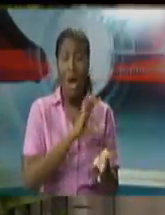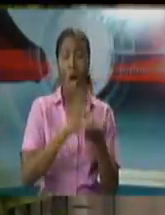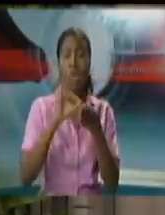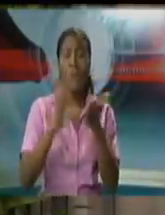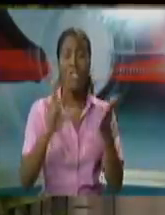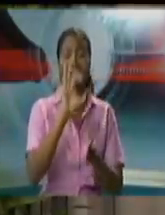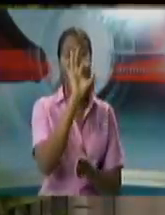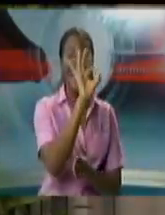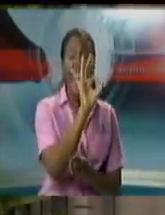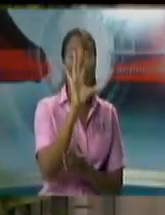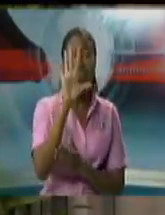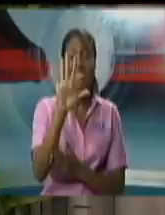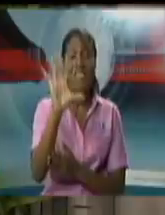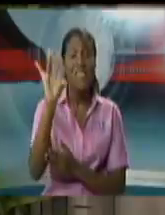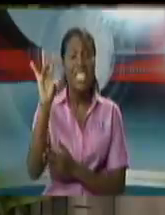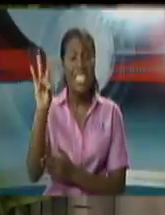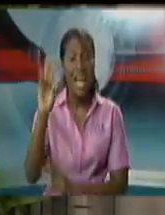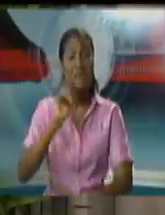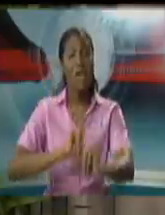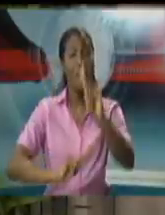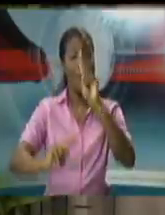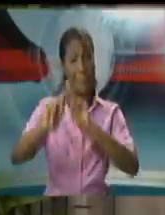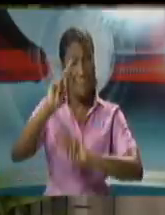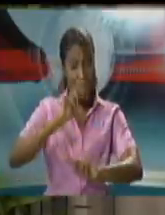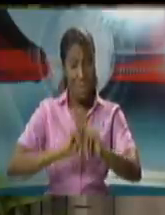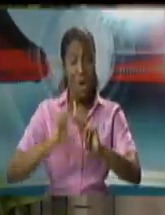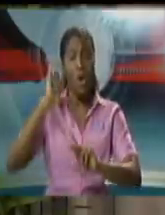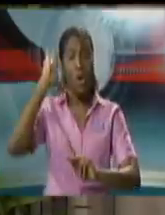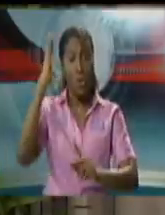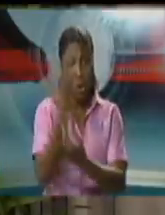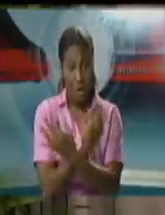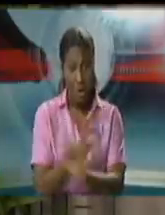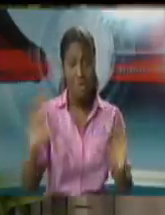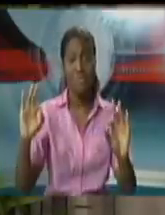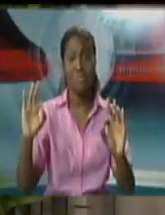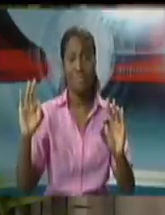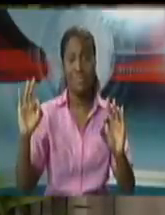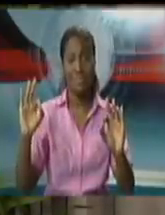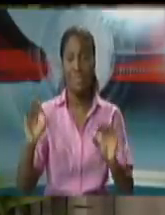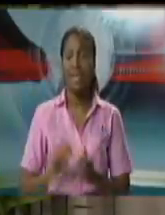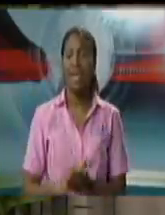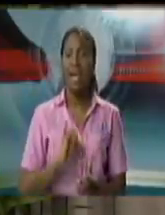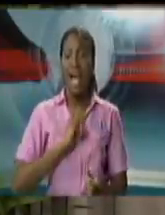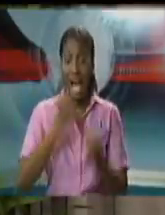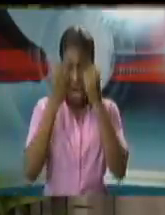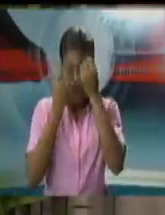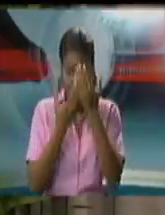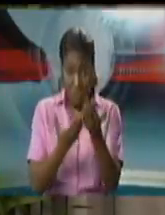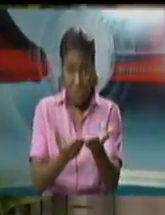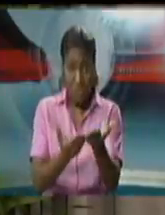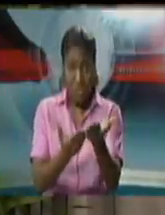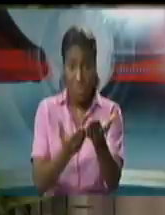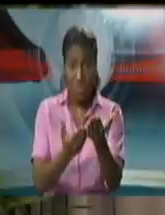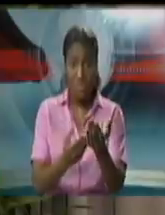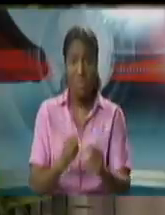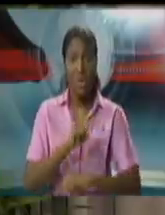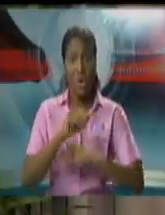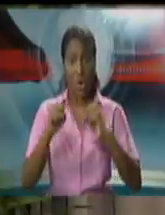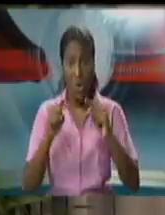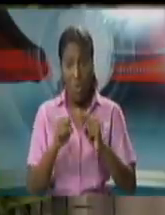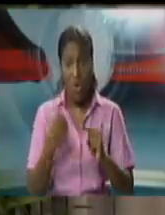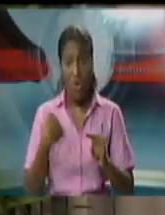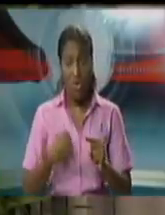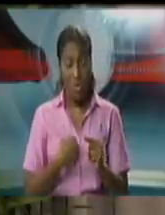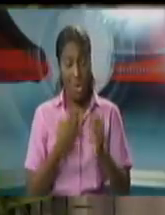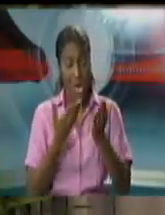957 persons. I'm able to tell you now that we, as a result of bringing this application